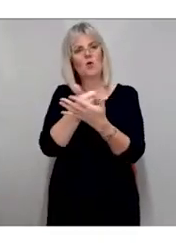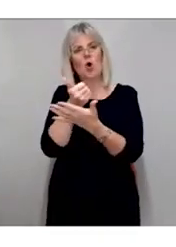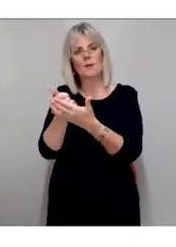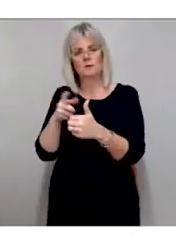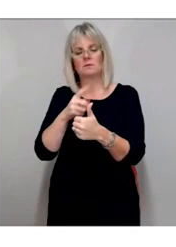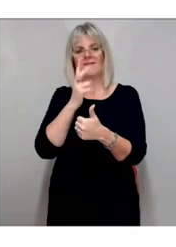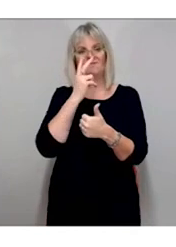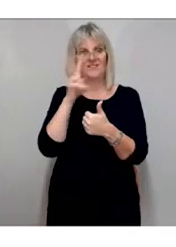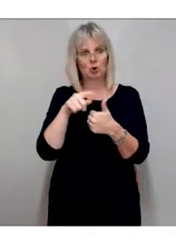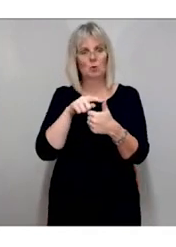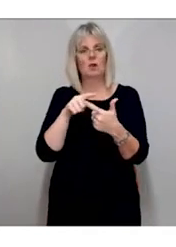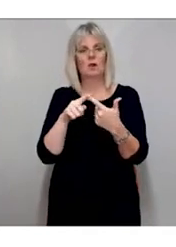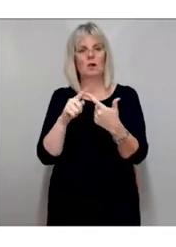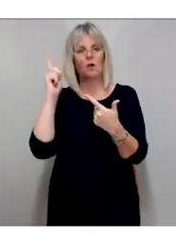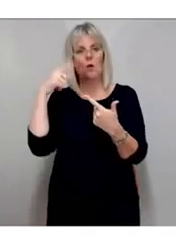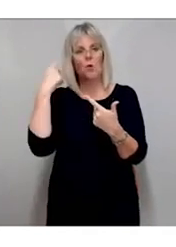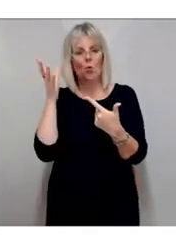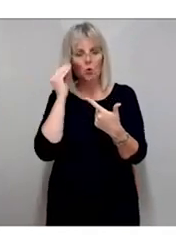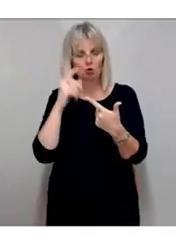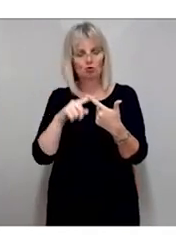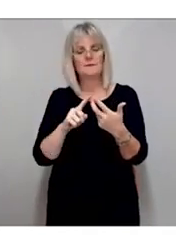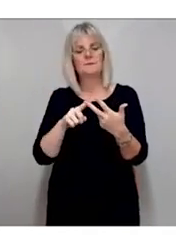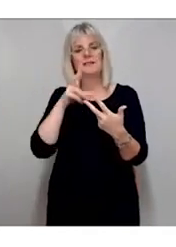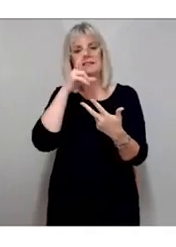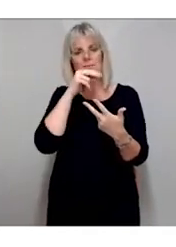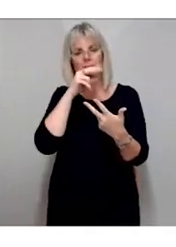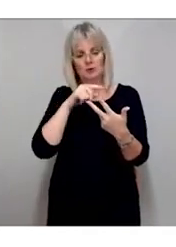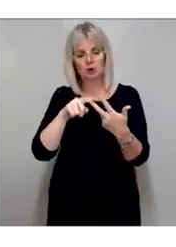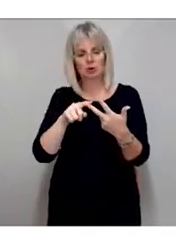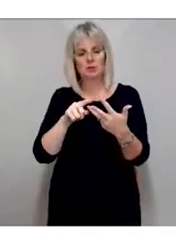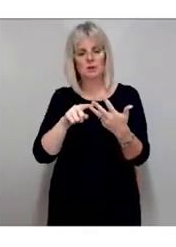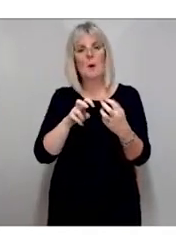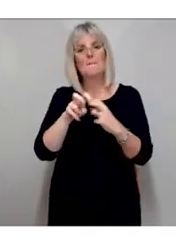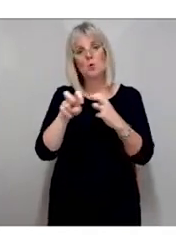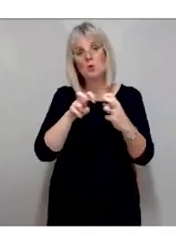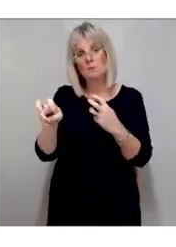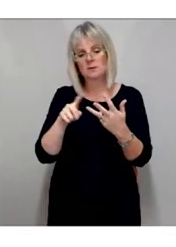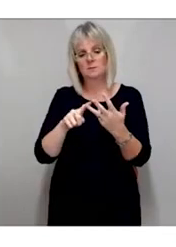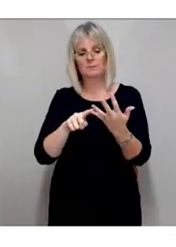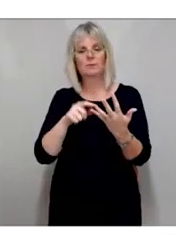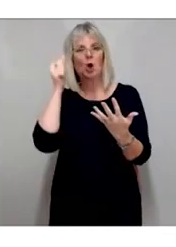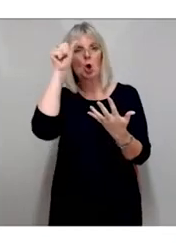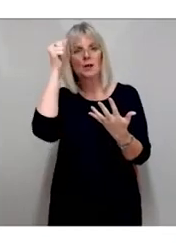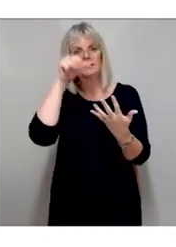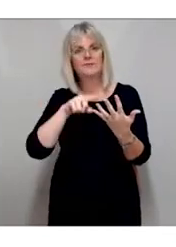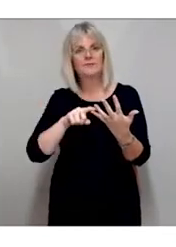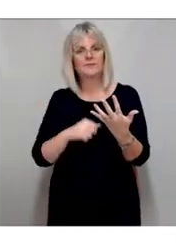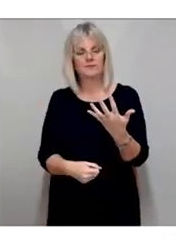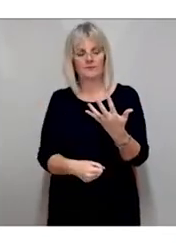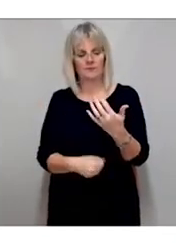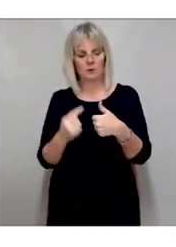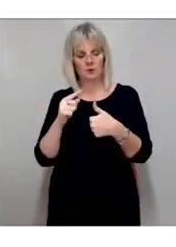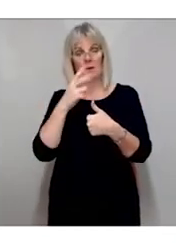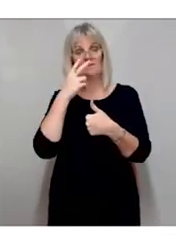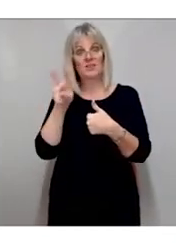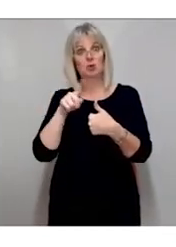auditory, speech, movement, and cognitive. A visual impairment means that vision or